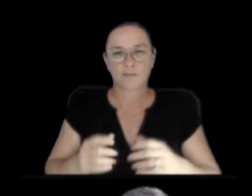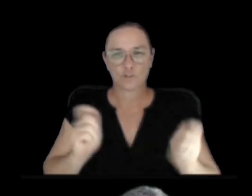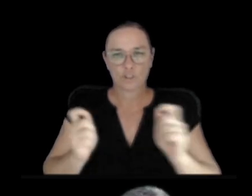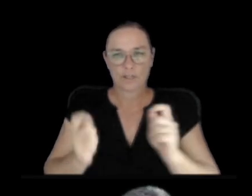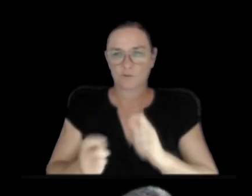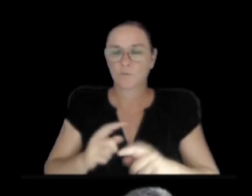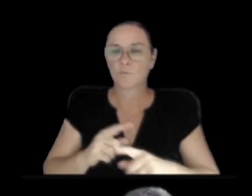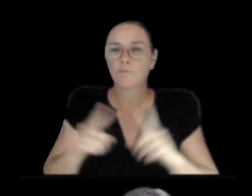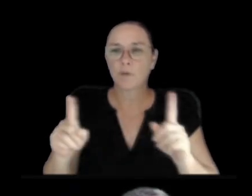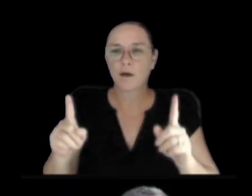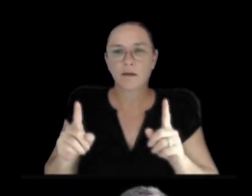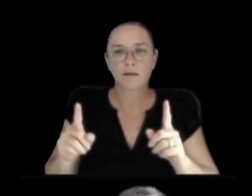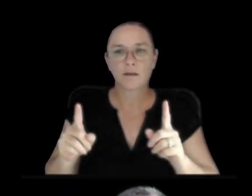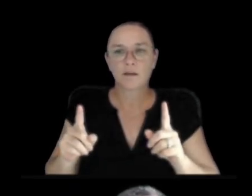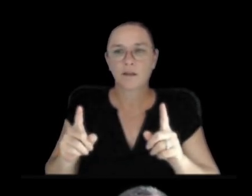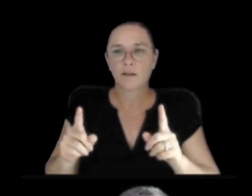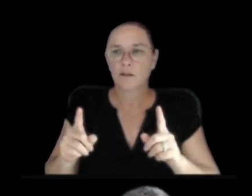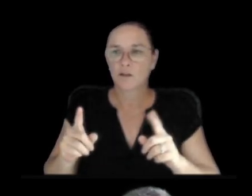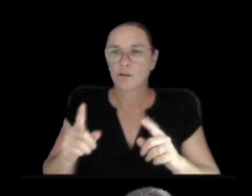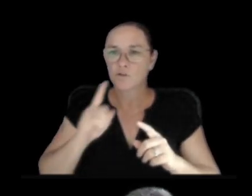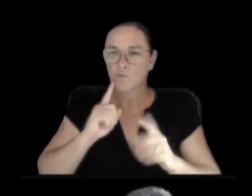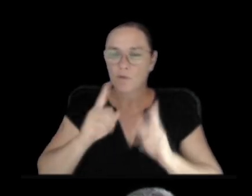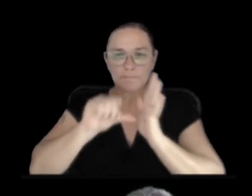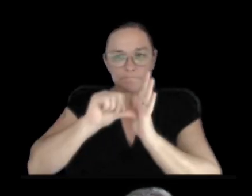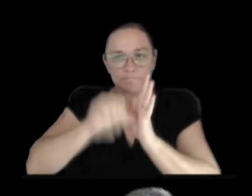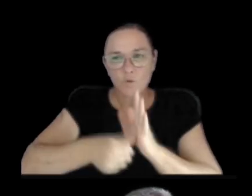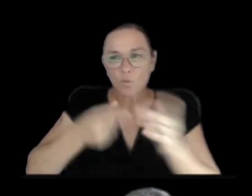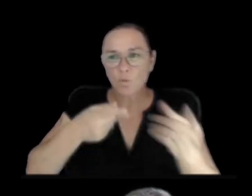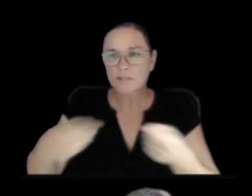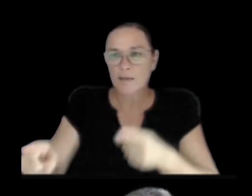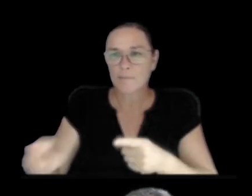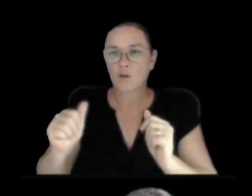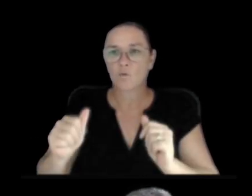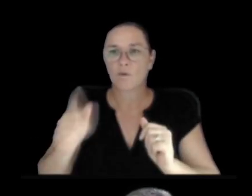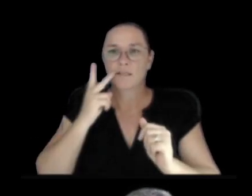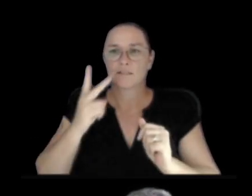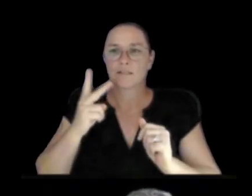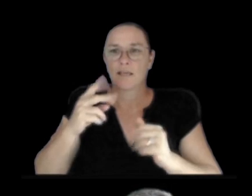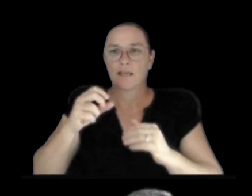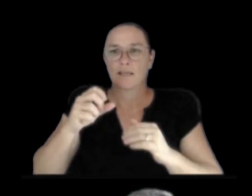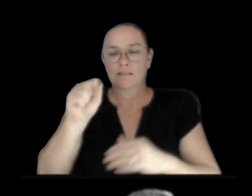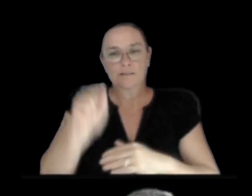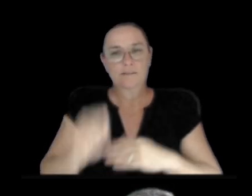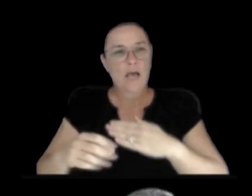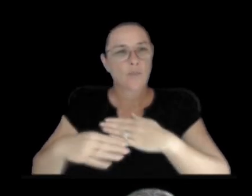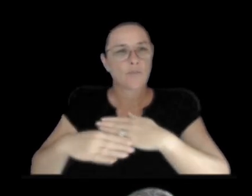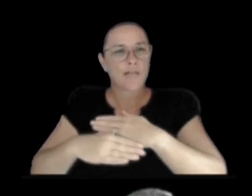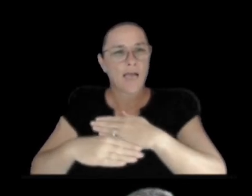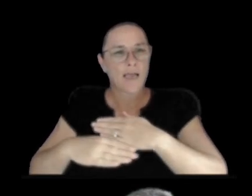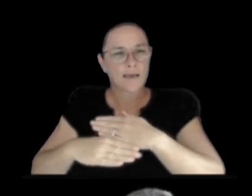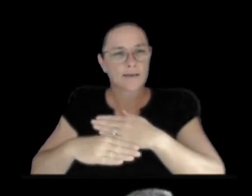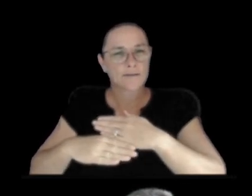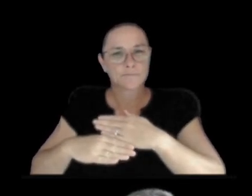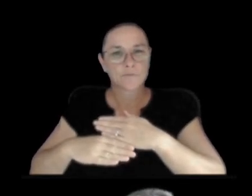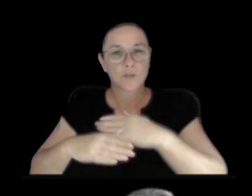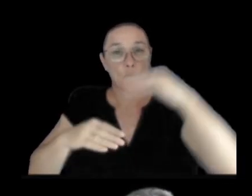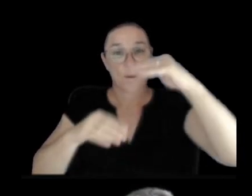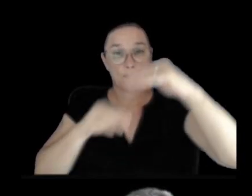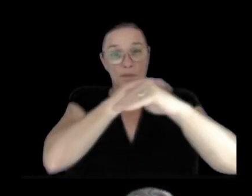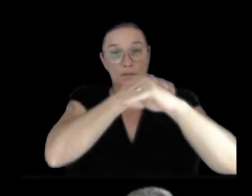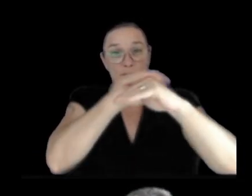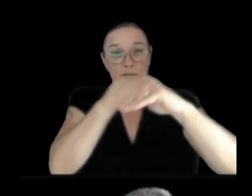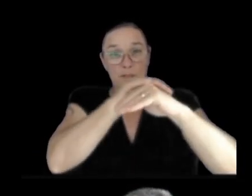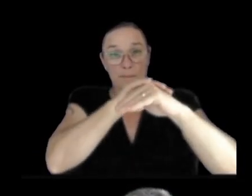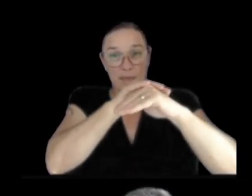exemplify what's happening here, we can first look at the south flank of the volcano. So here's the summit. Here is the Upper East